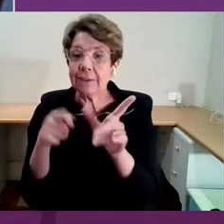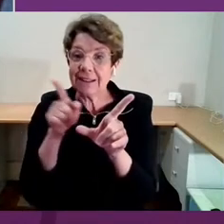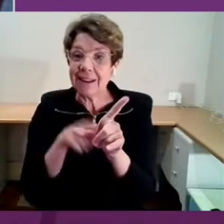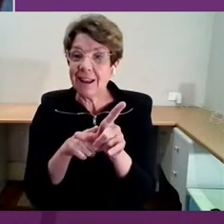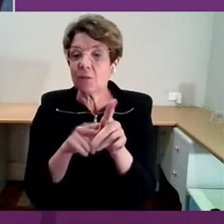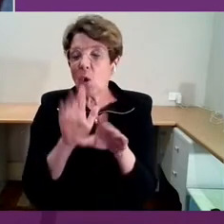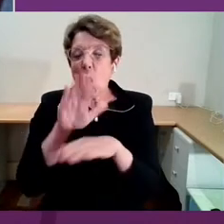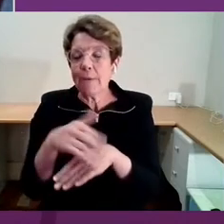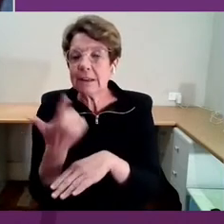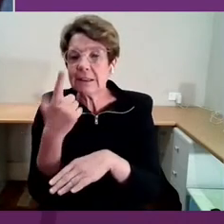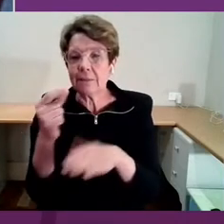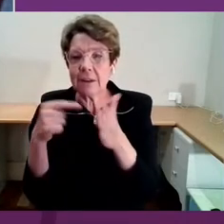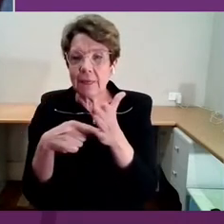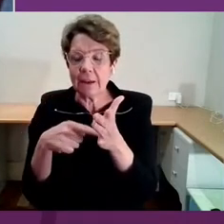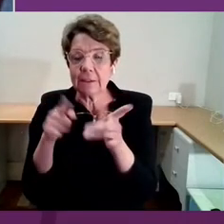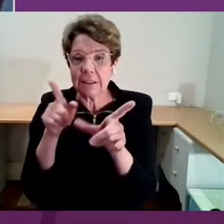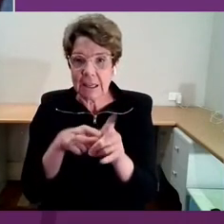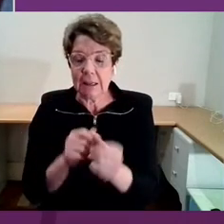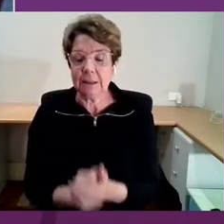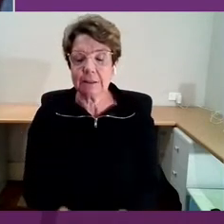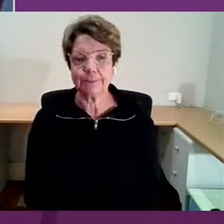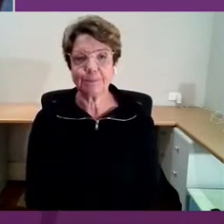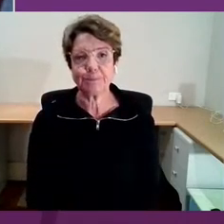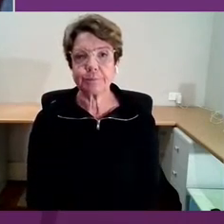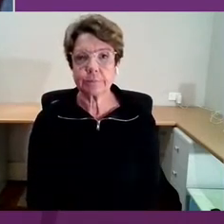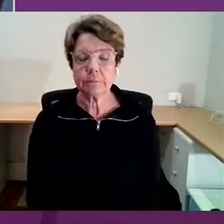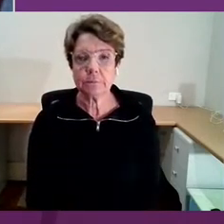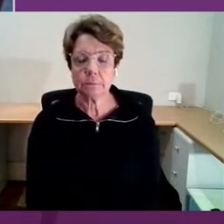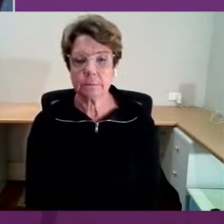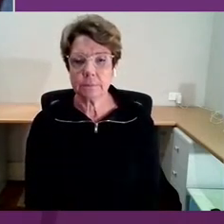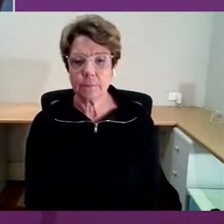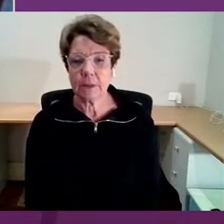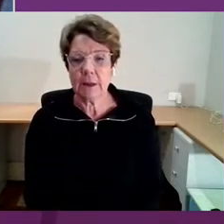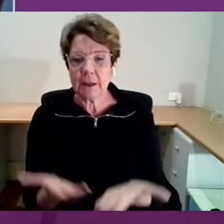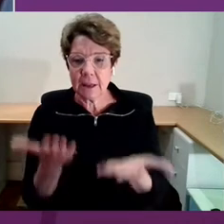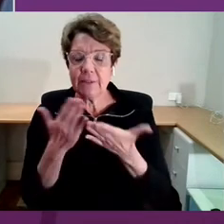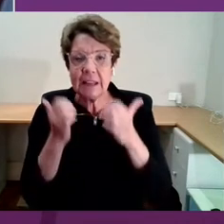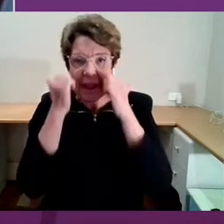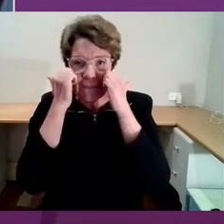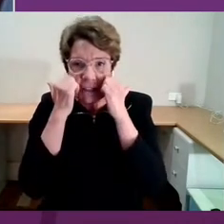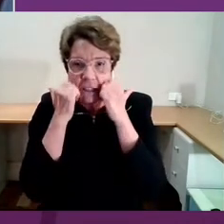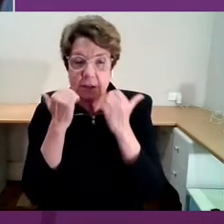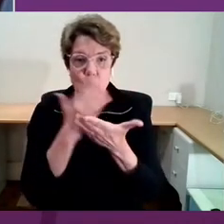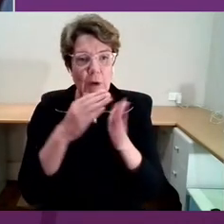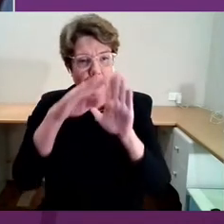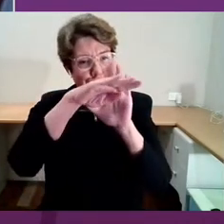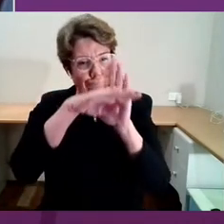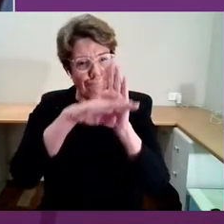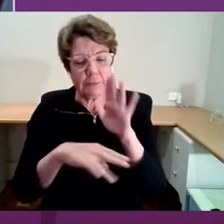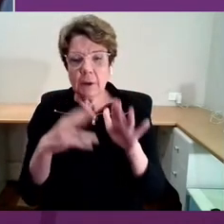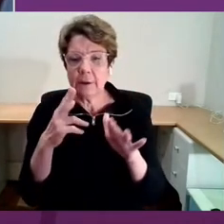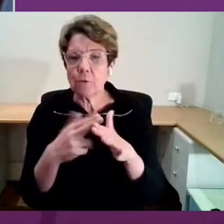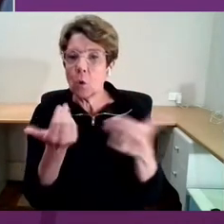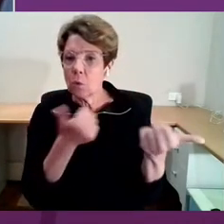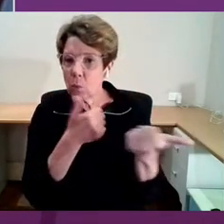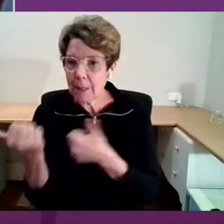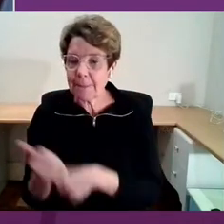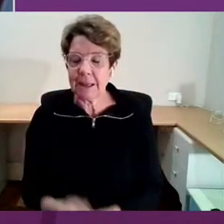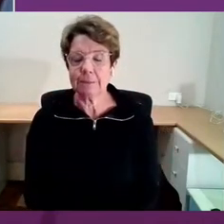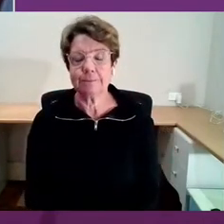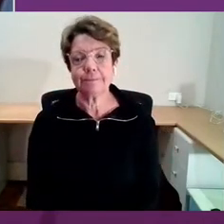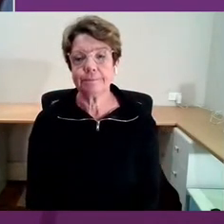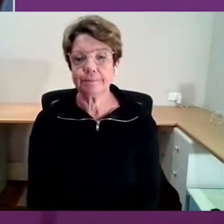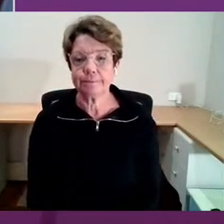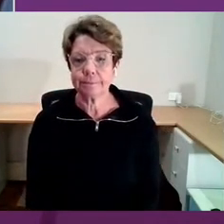us with considerable evidence and a prototype for wellbeing. Aboriginality